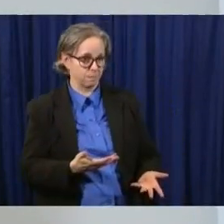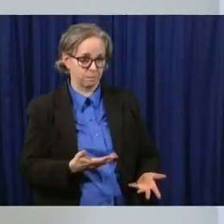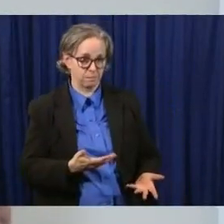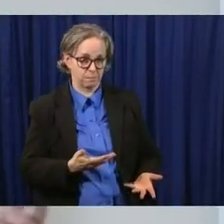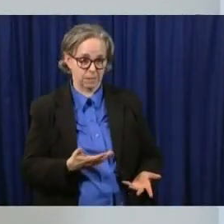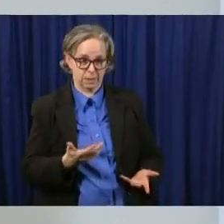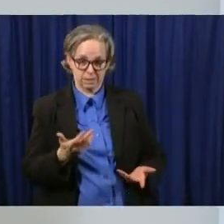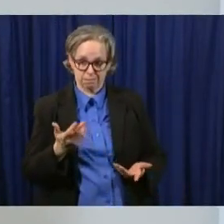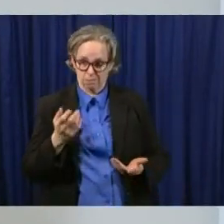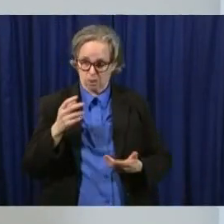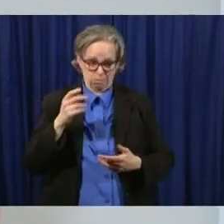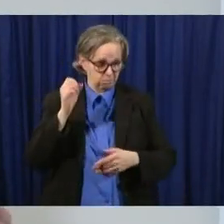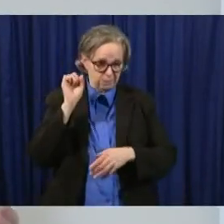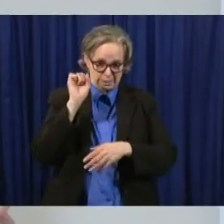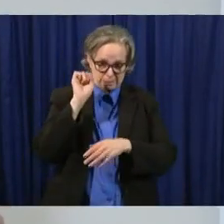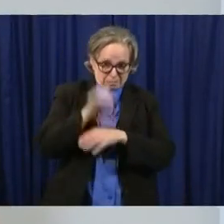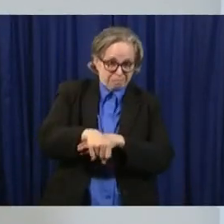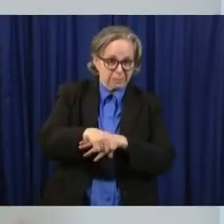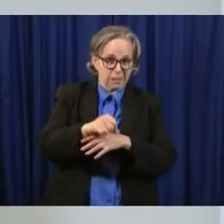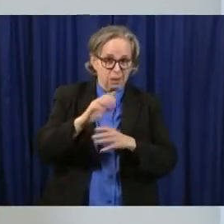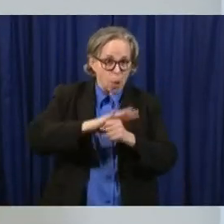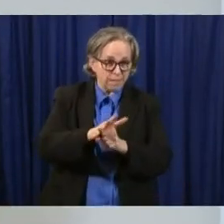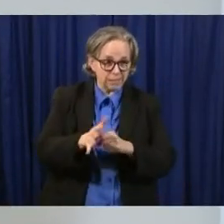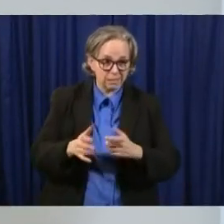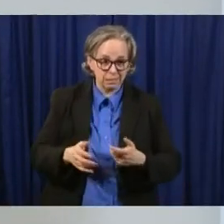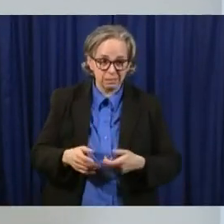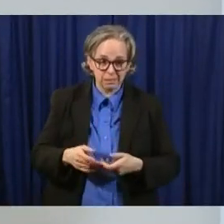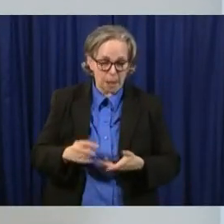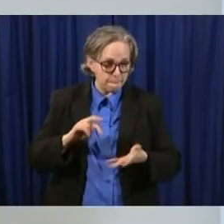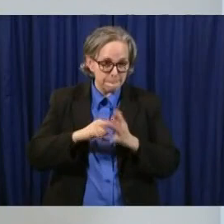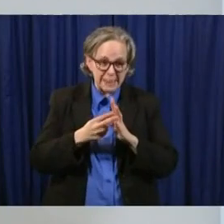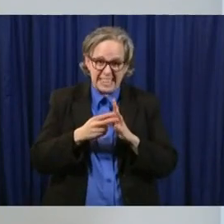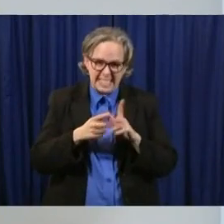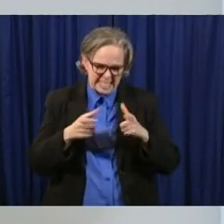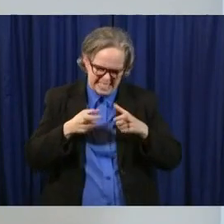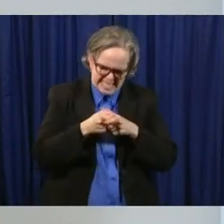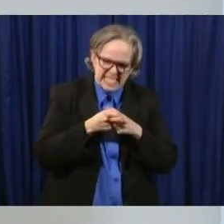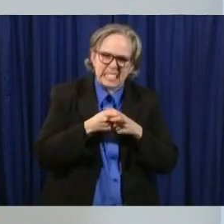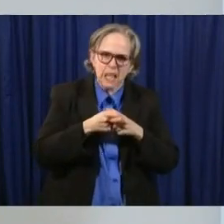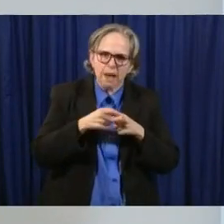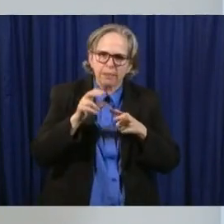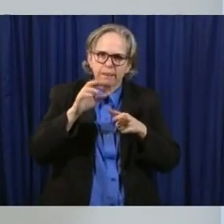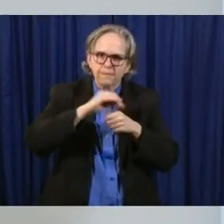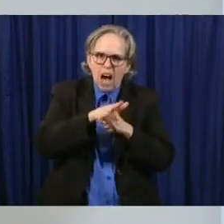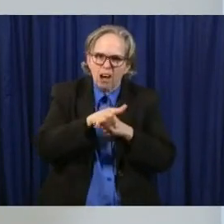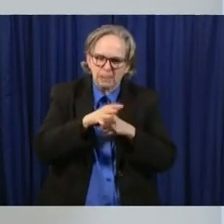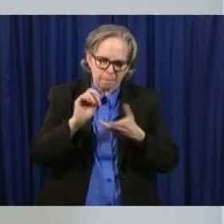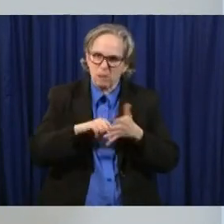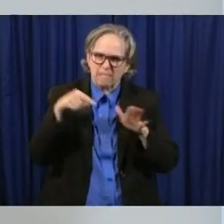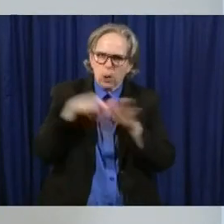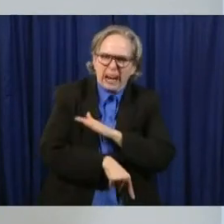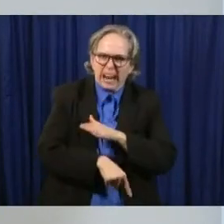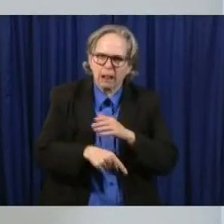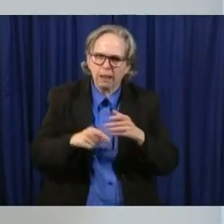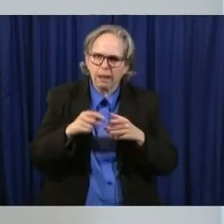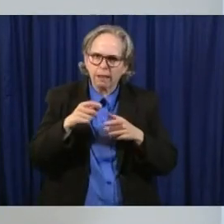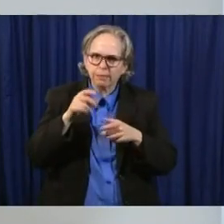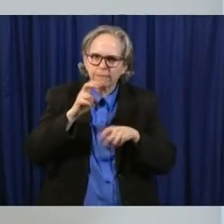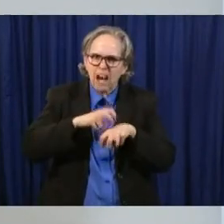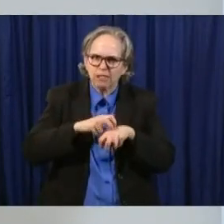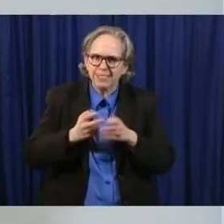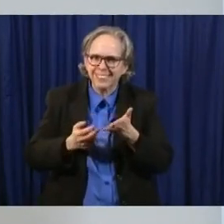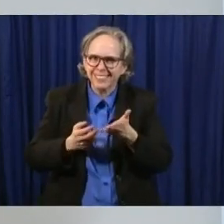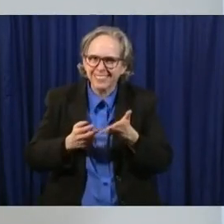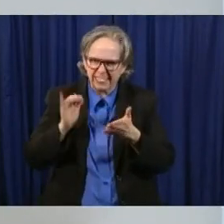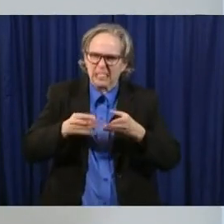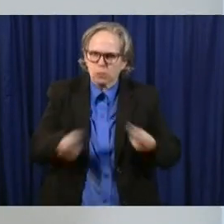which means isolating it and not spreading it because that's the only way you kill it and the more we socially you know more